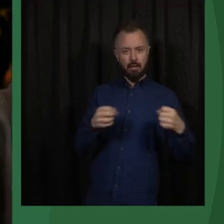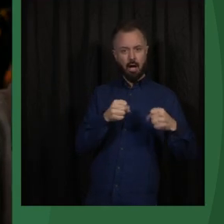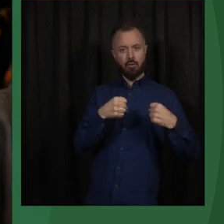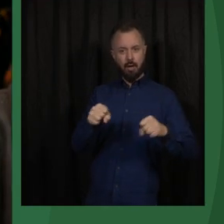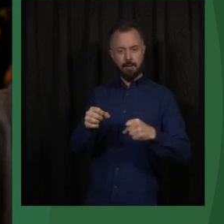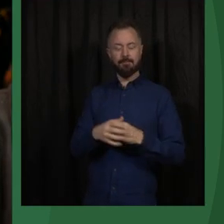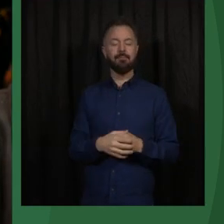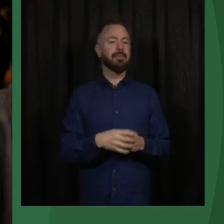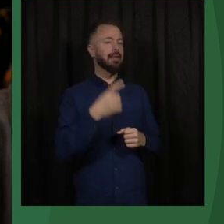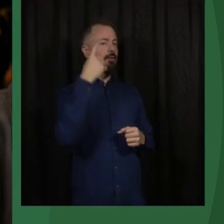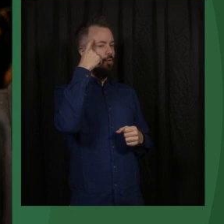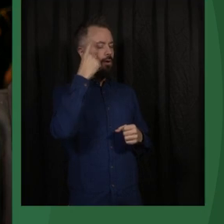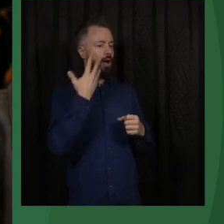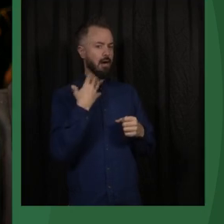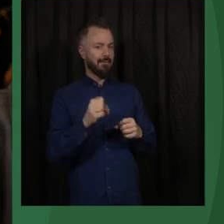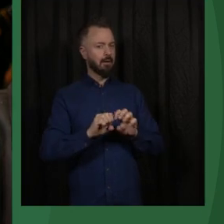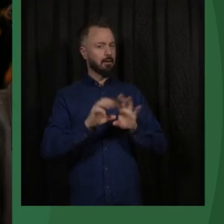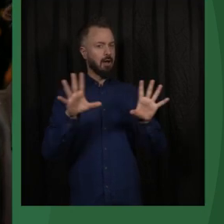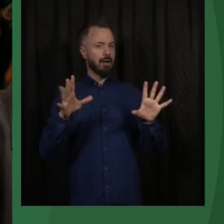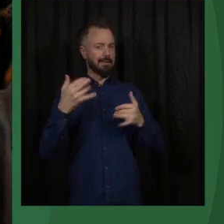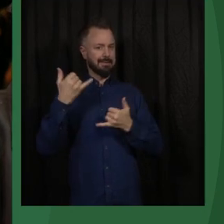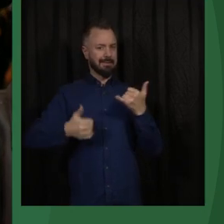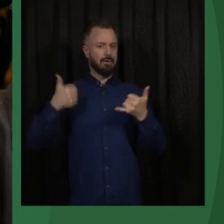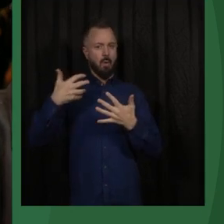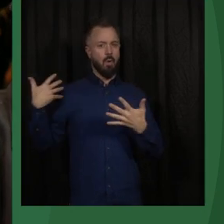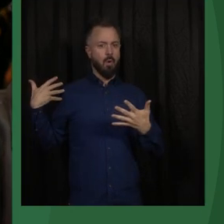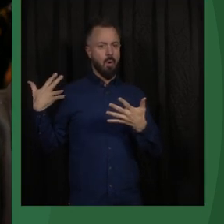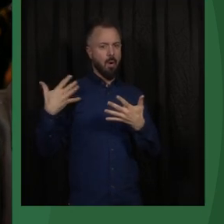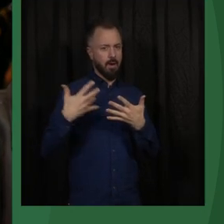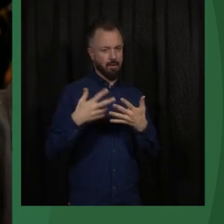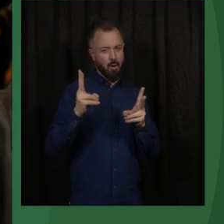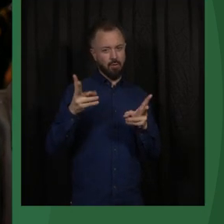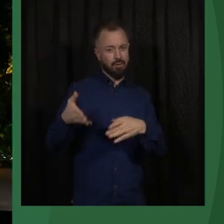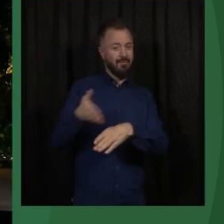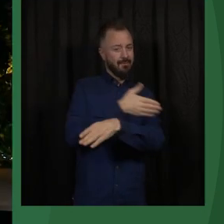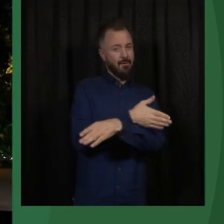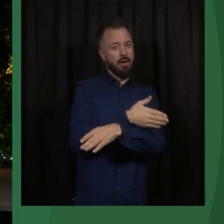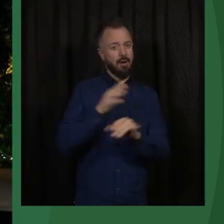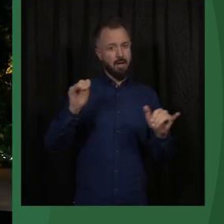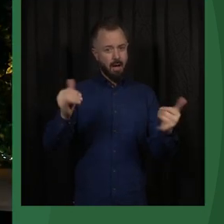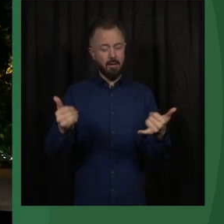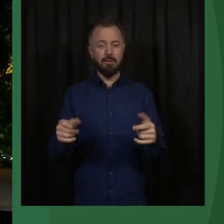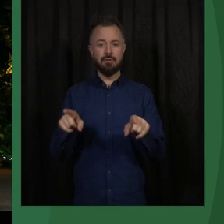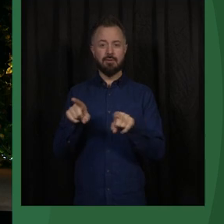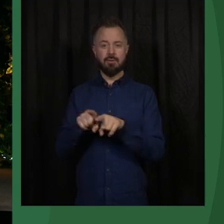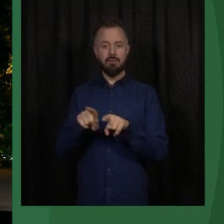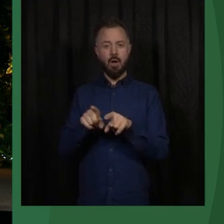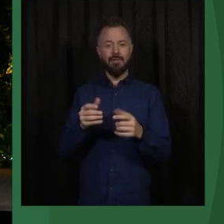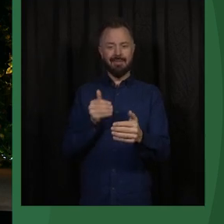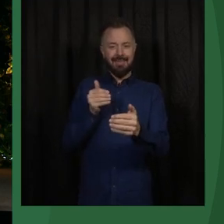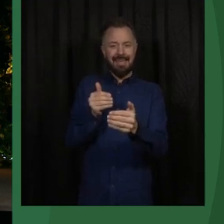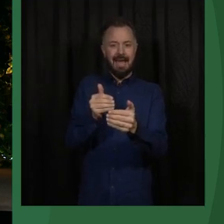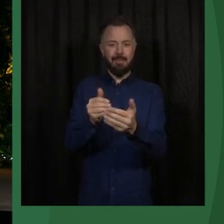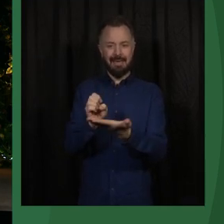been really clear in the last few years and especially I mean, of course, before that as well, that this kind of piecemeal approach to